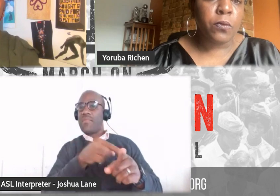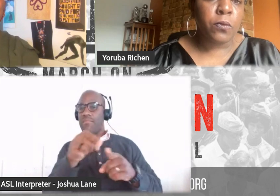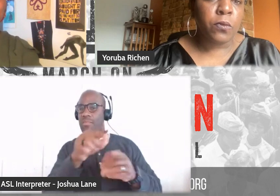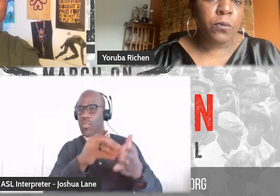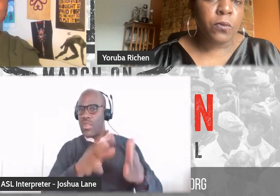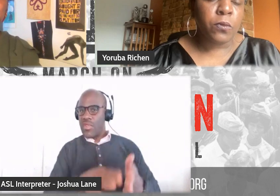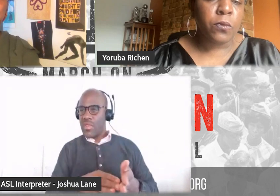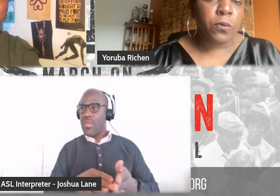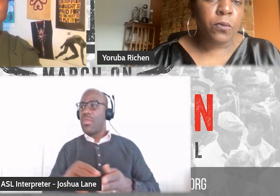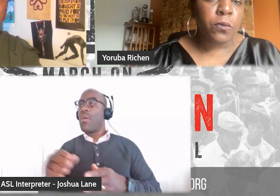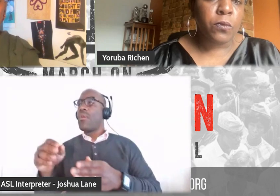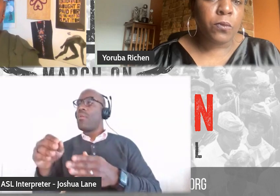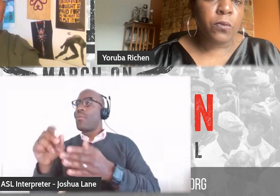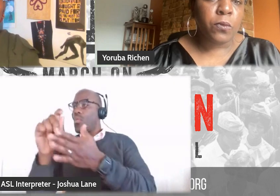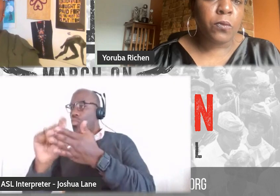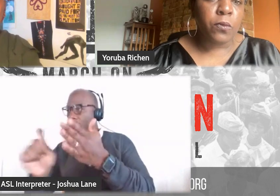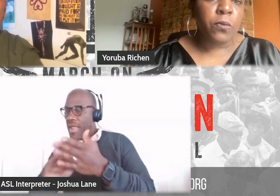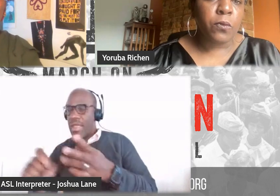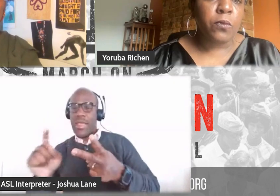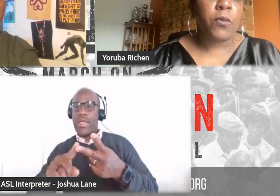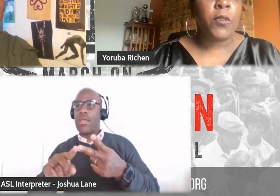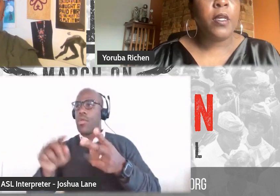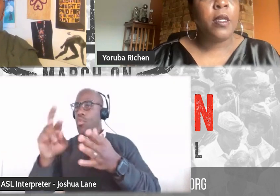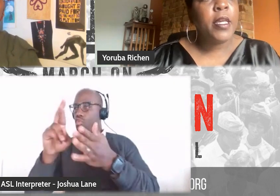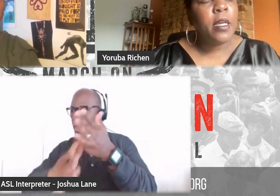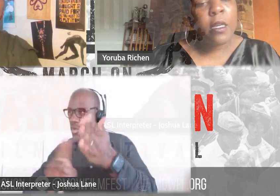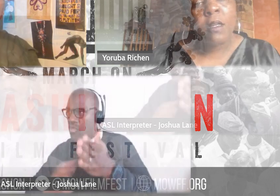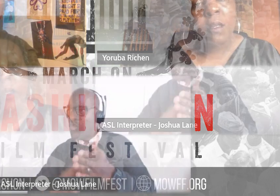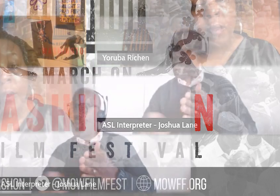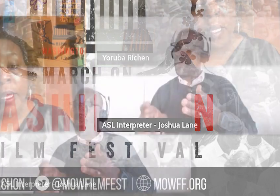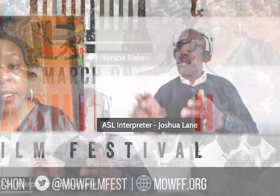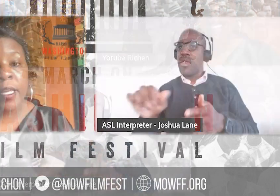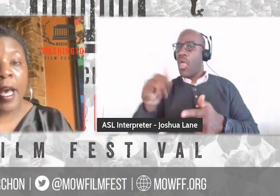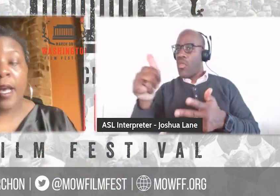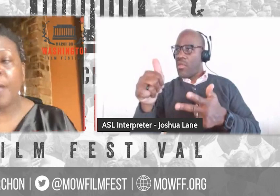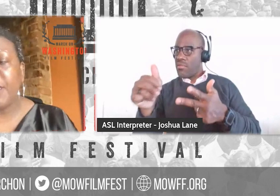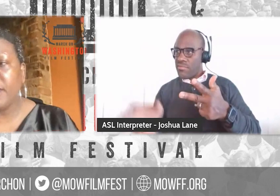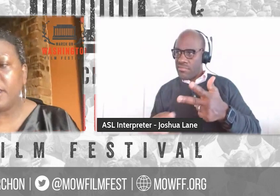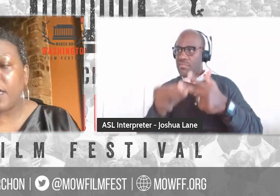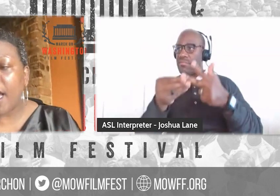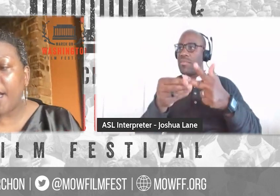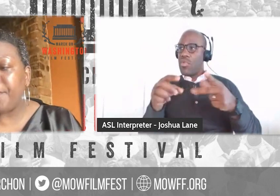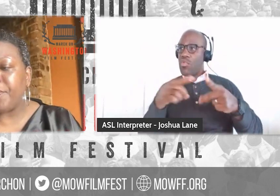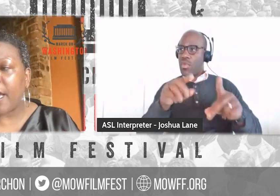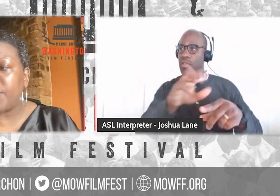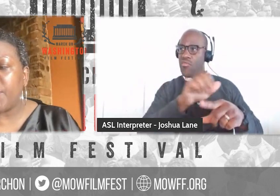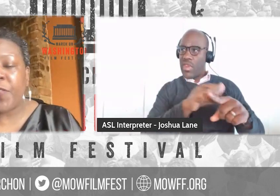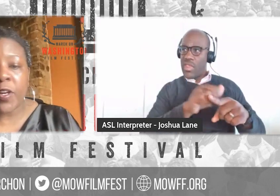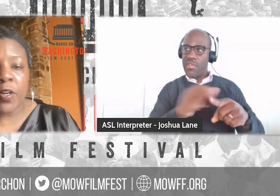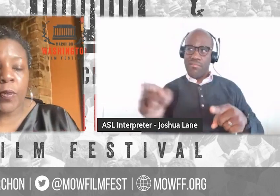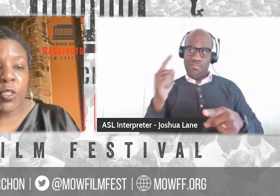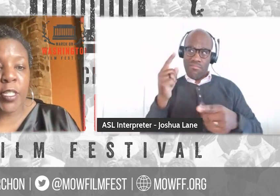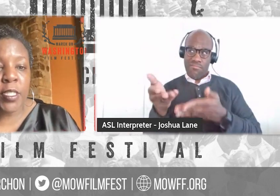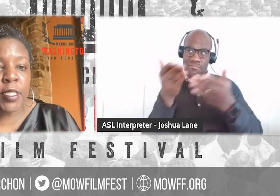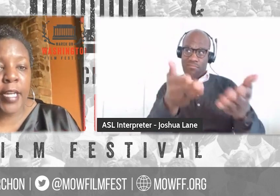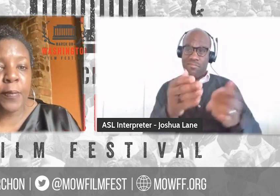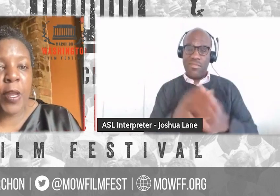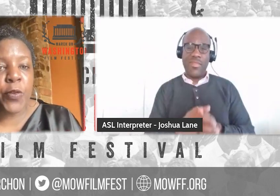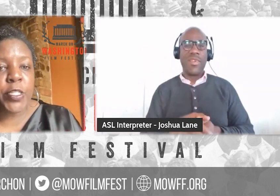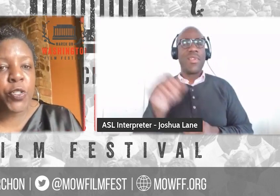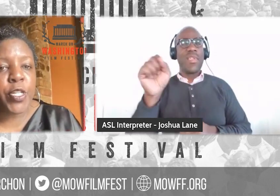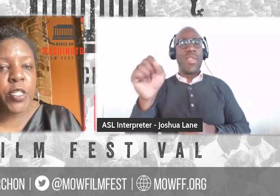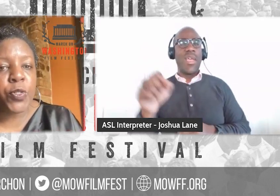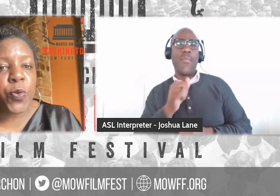anything else they should be thinking about now while they're training. Yeah. I mean, um, I don't know if they're just